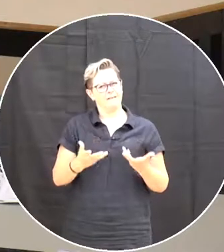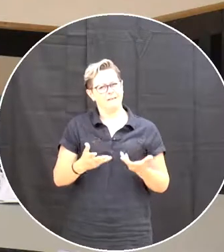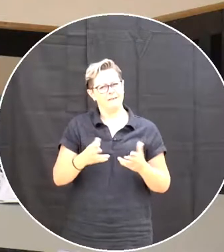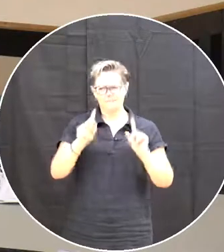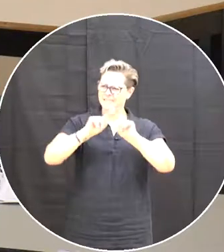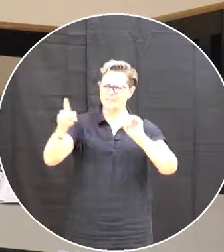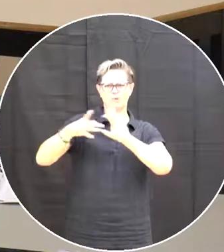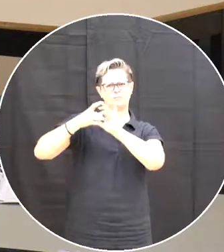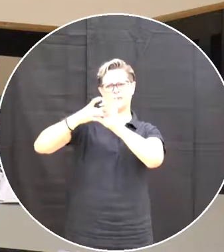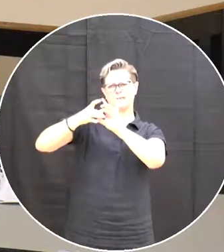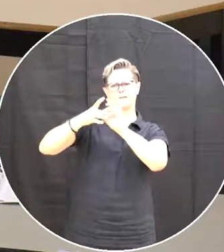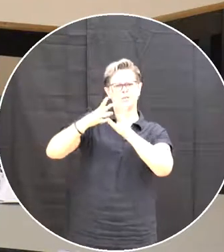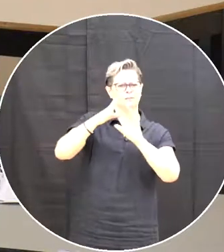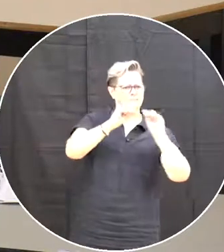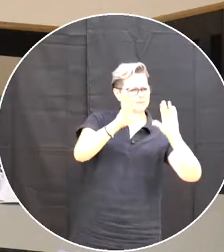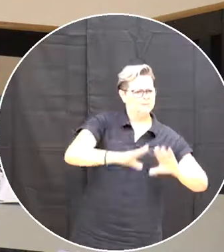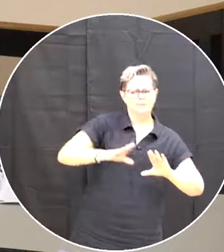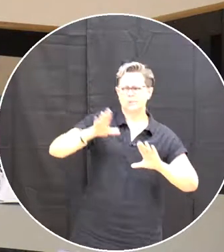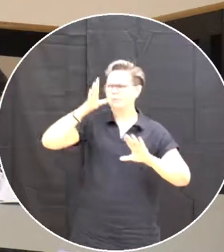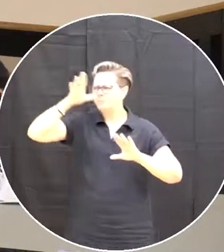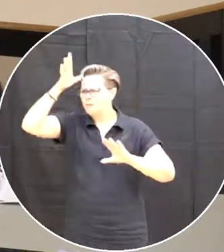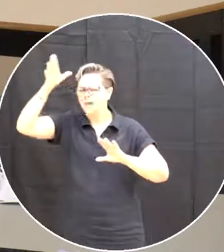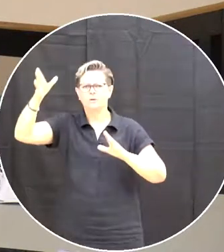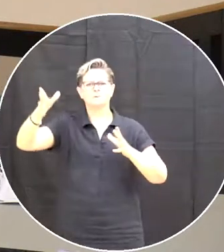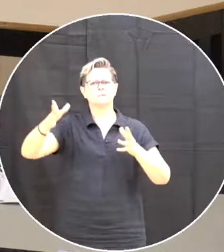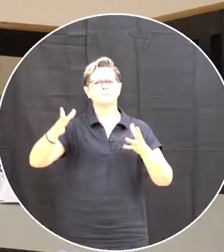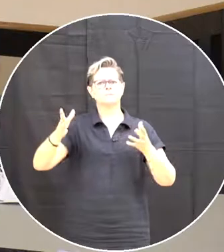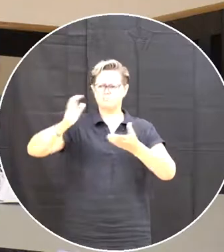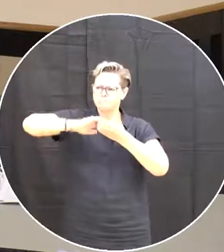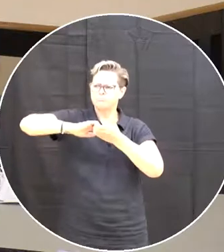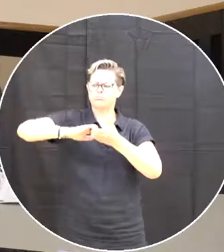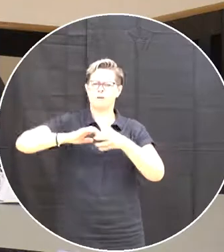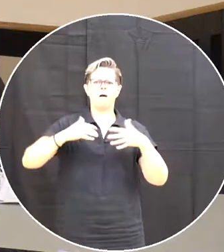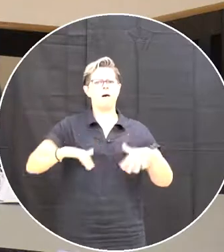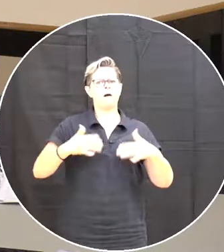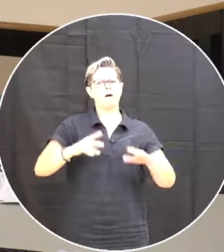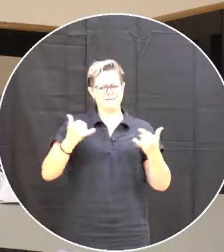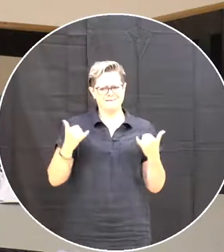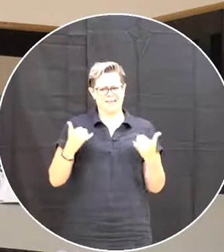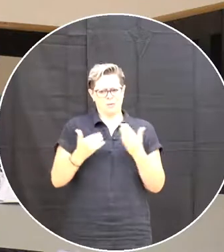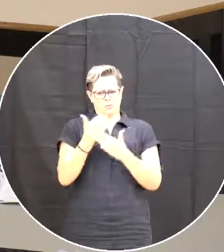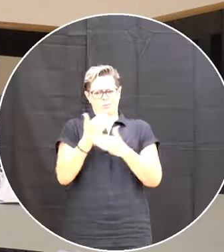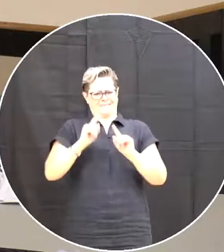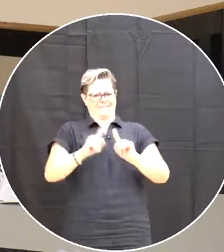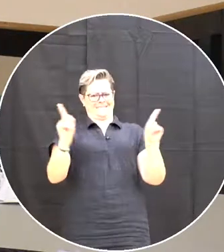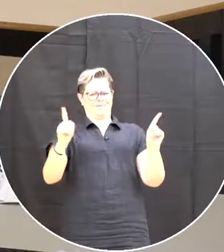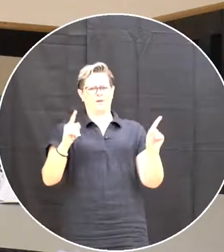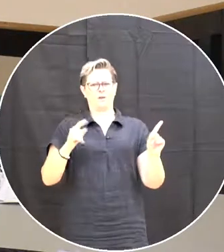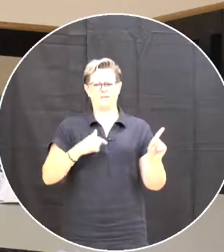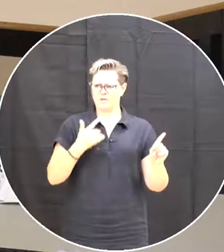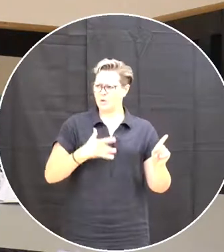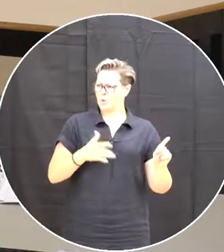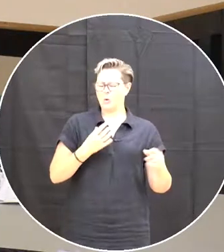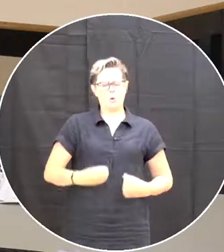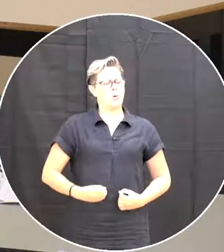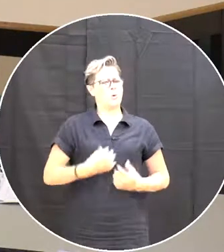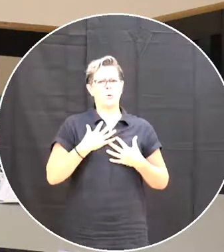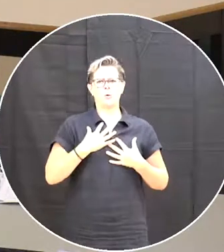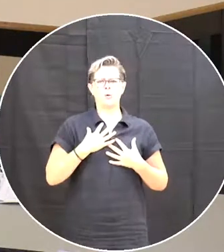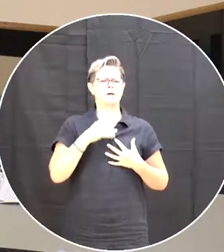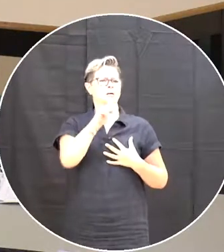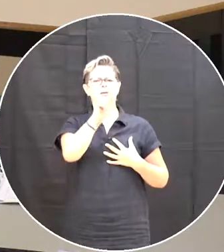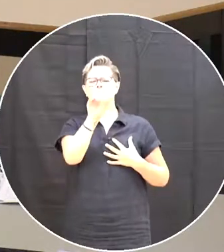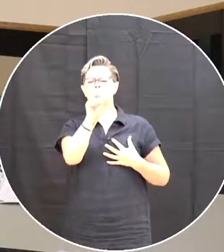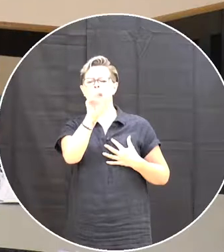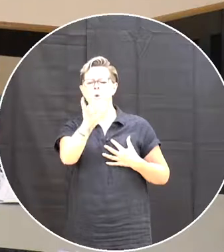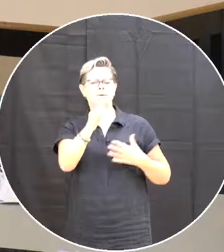With different members of our sort of school communities That allow us to connect So I must say Tony I thank you for your leadership With your